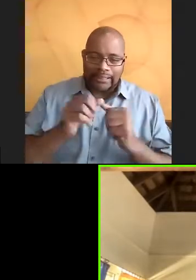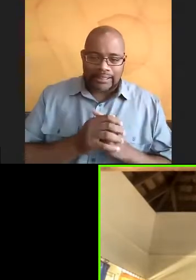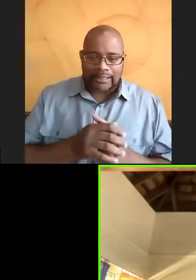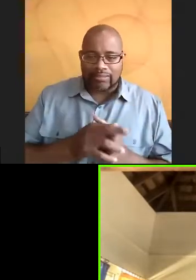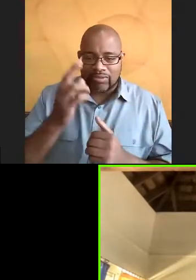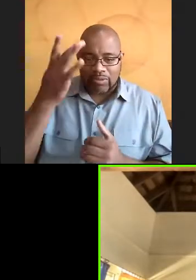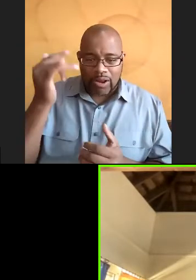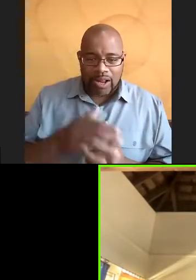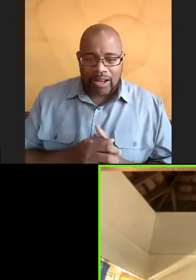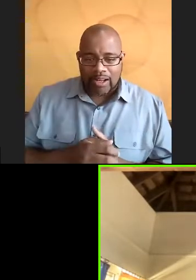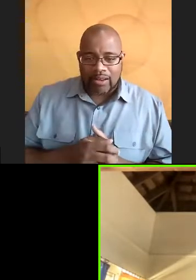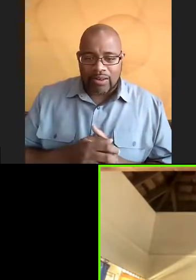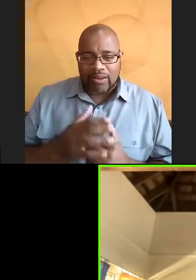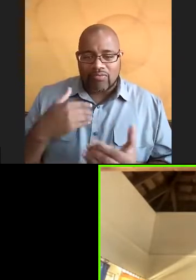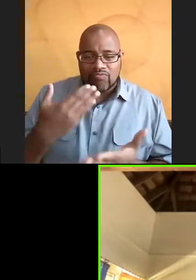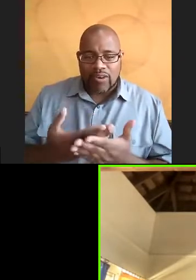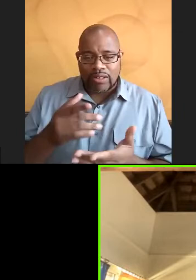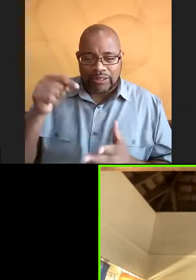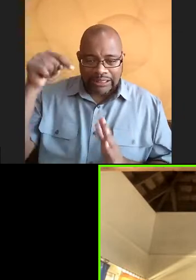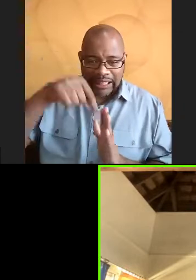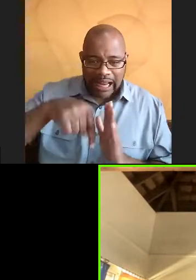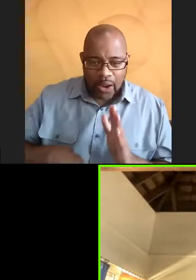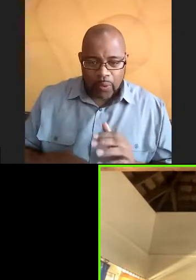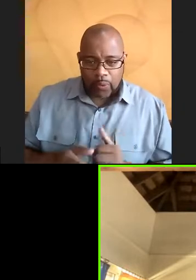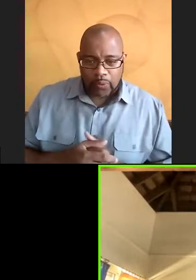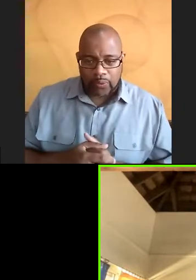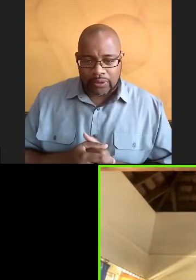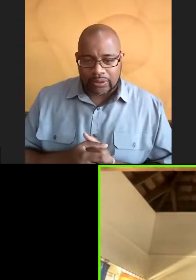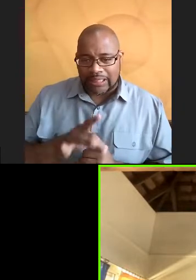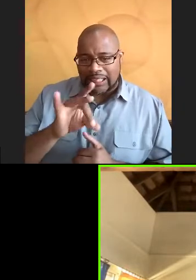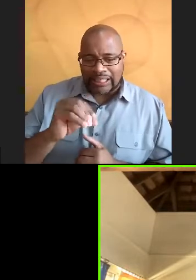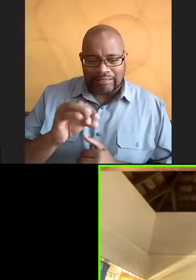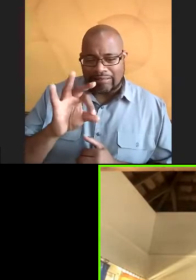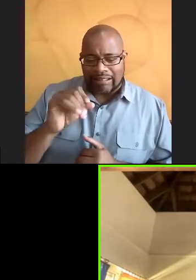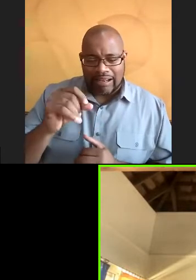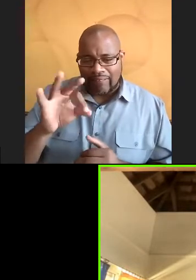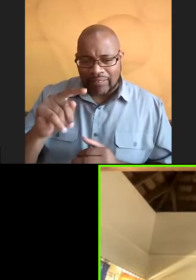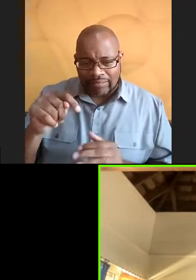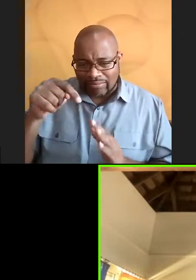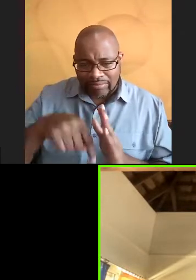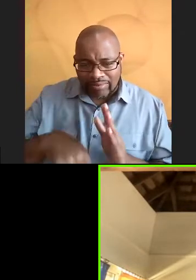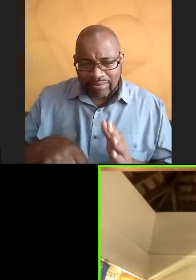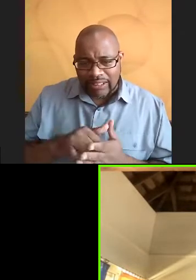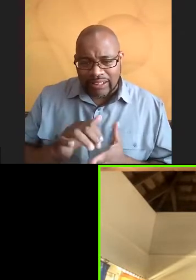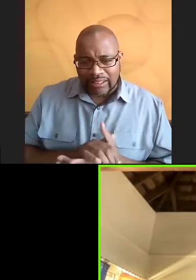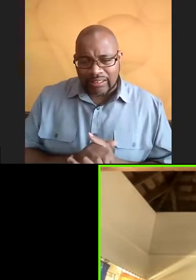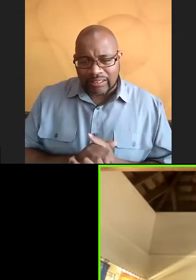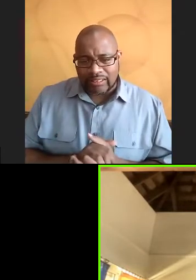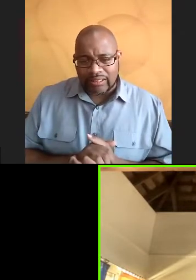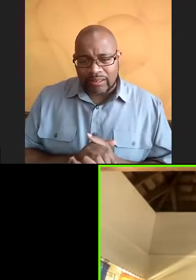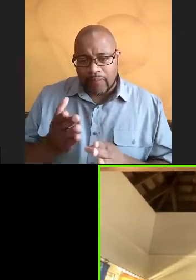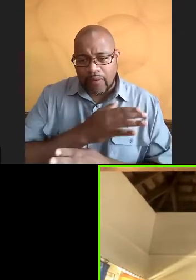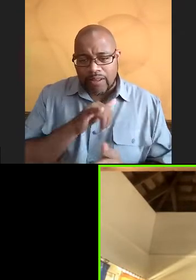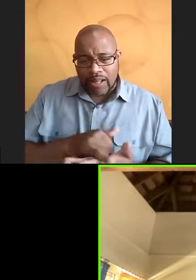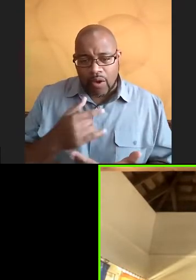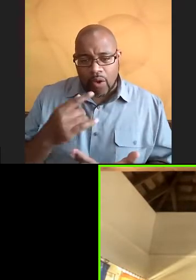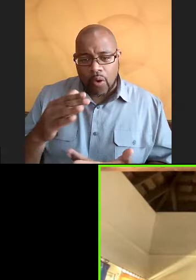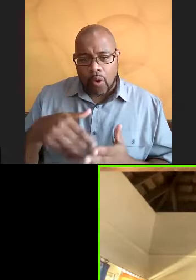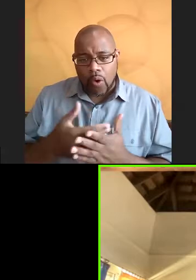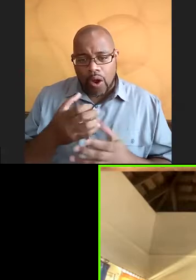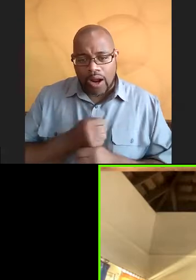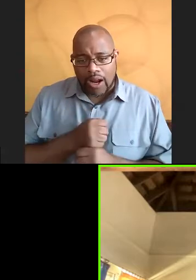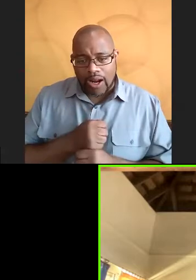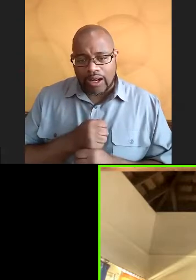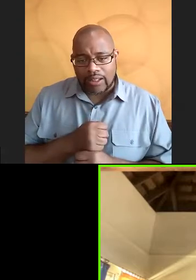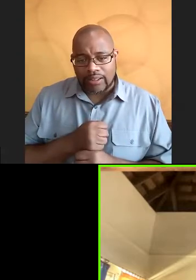we got to go down 80, 90 feet, which, you know, before then, we all got, we're